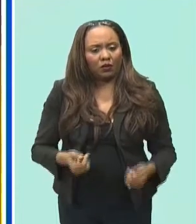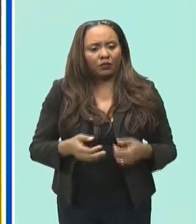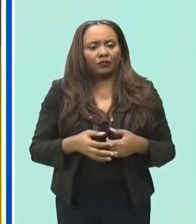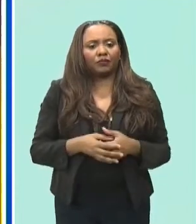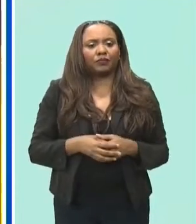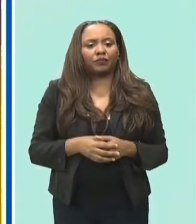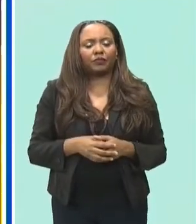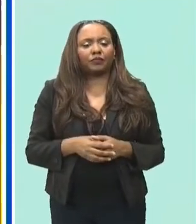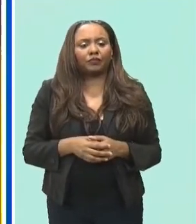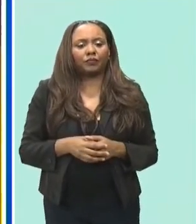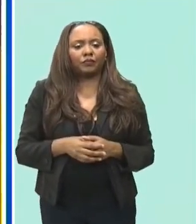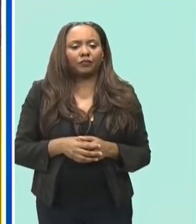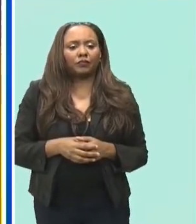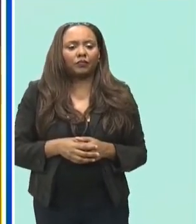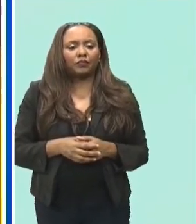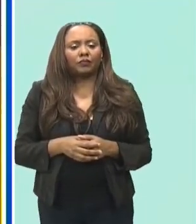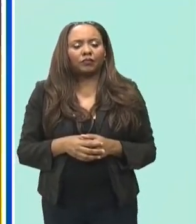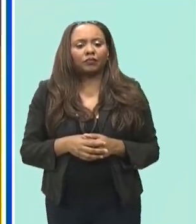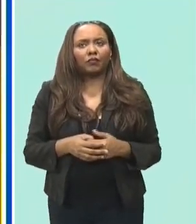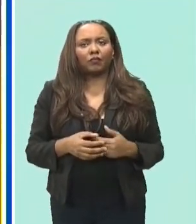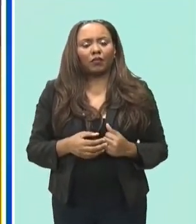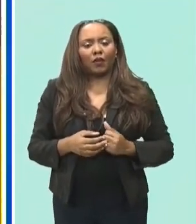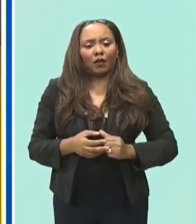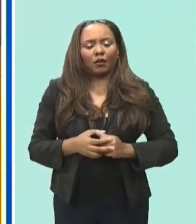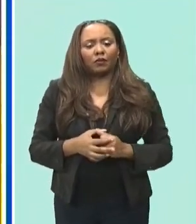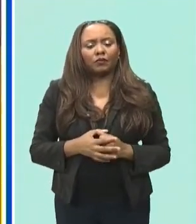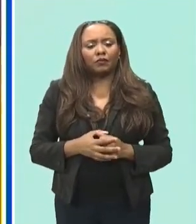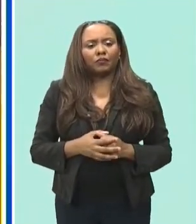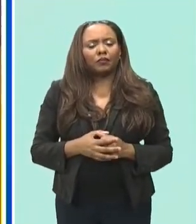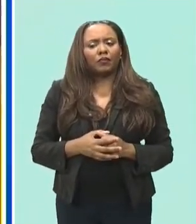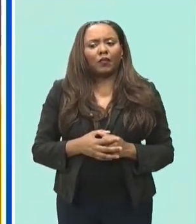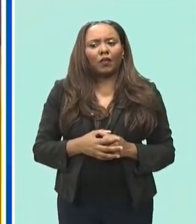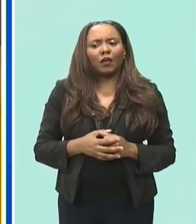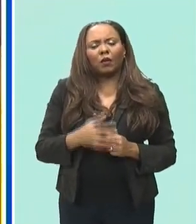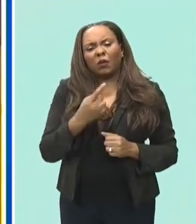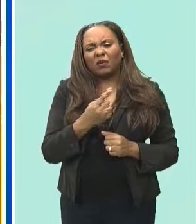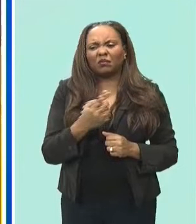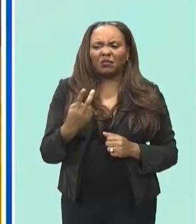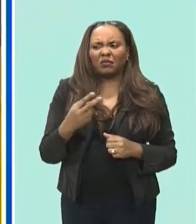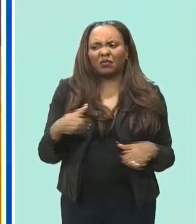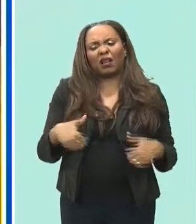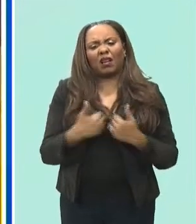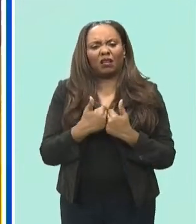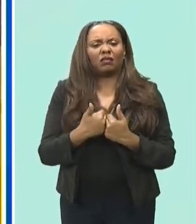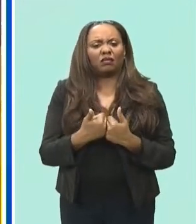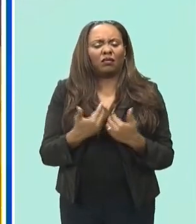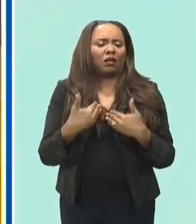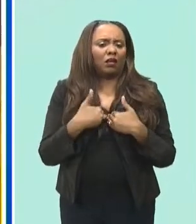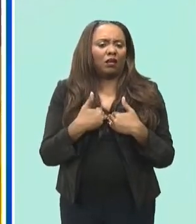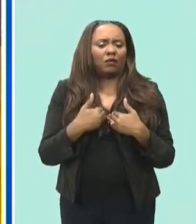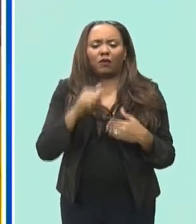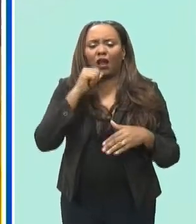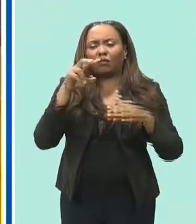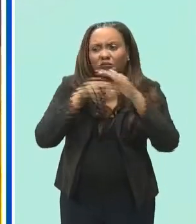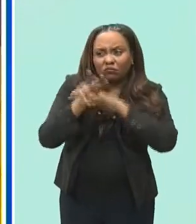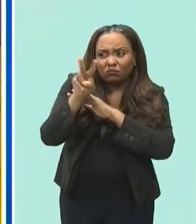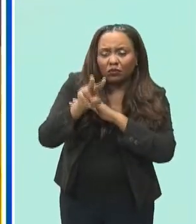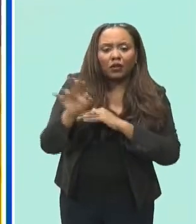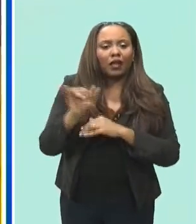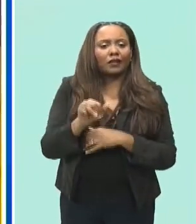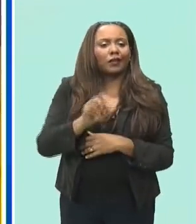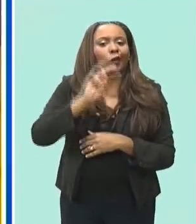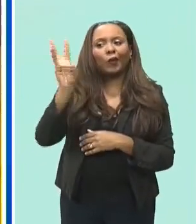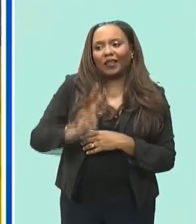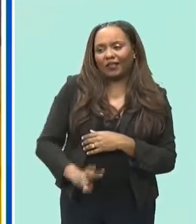one or two challenges initially given that we did not foresee one being the